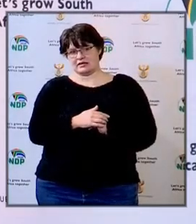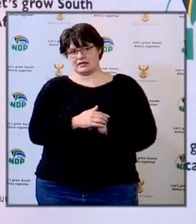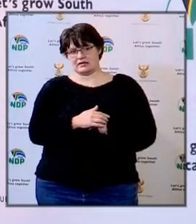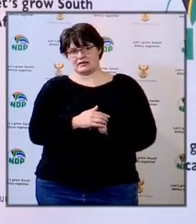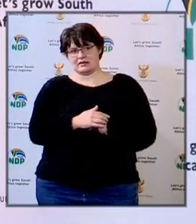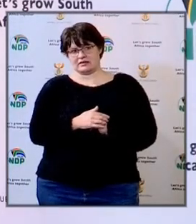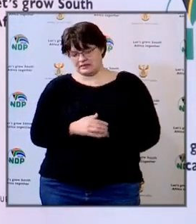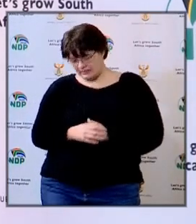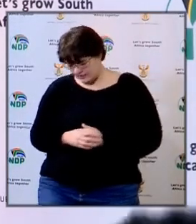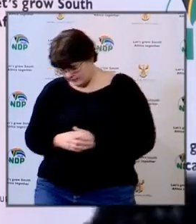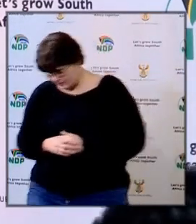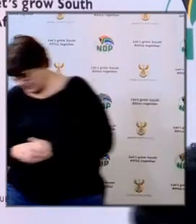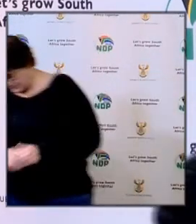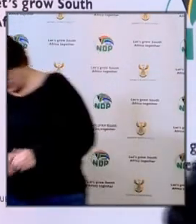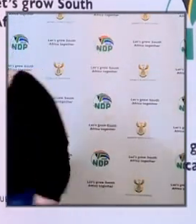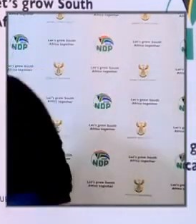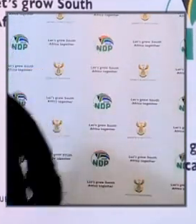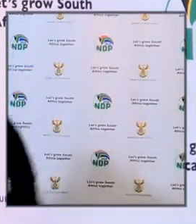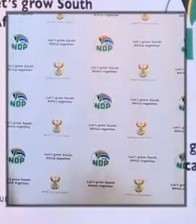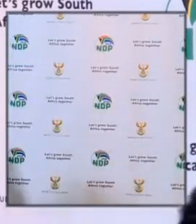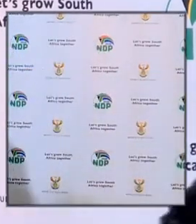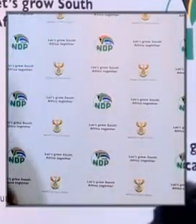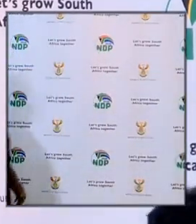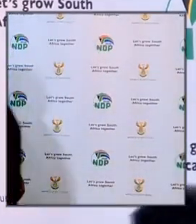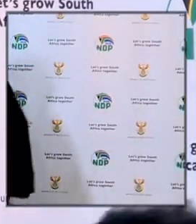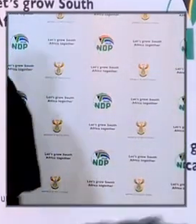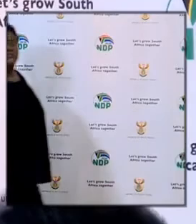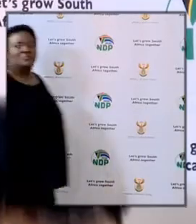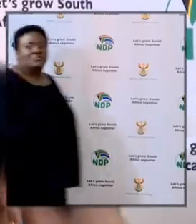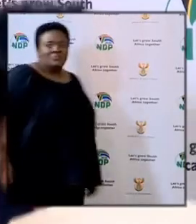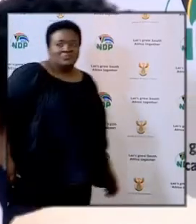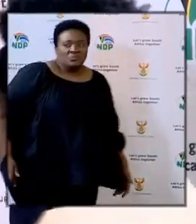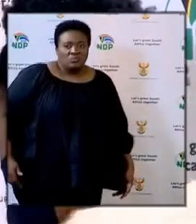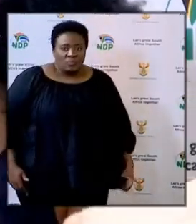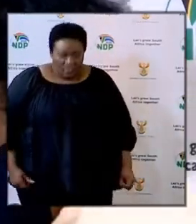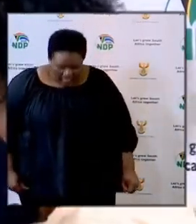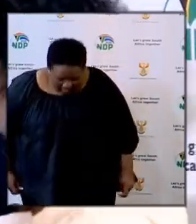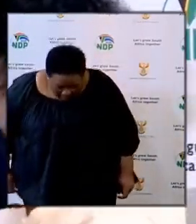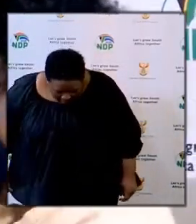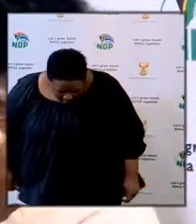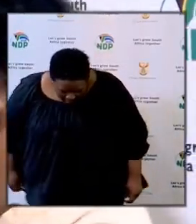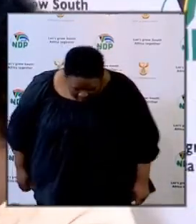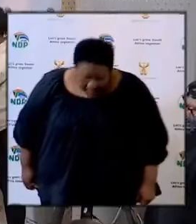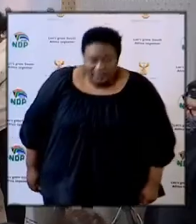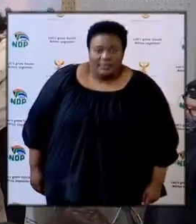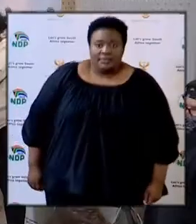then I'm down to come out to another oh and that one next one CEO